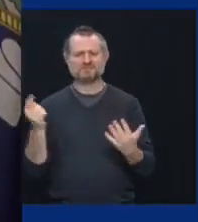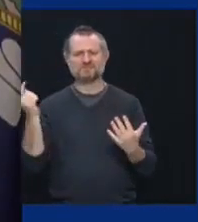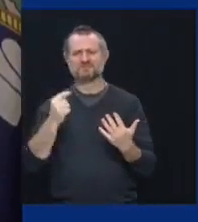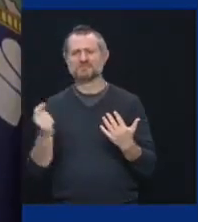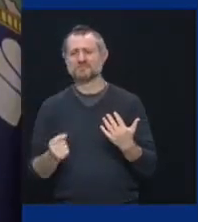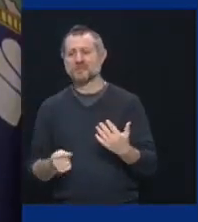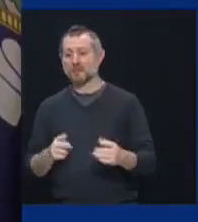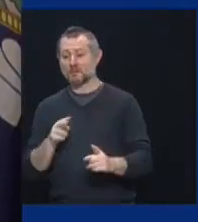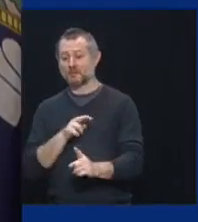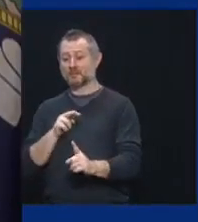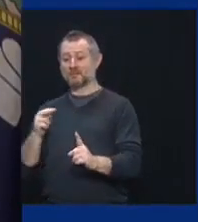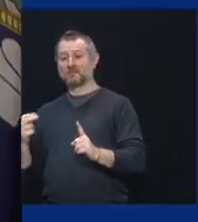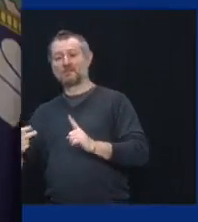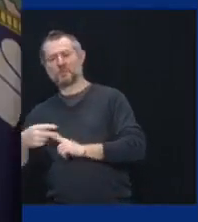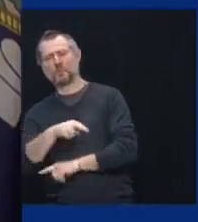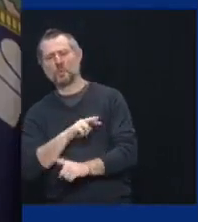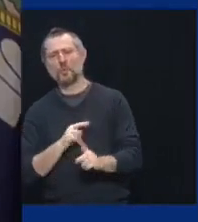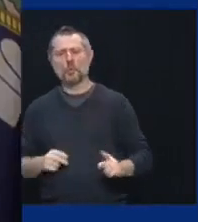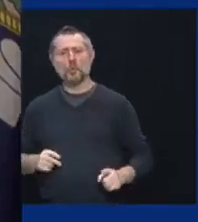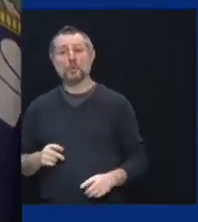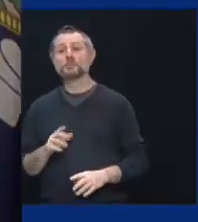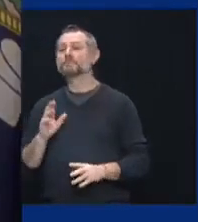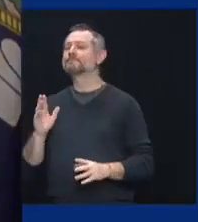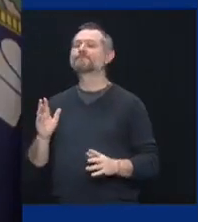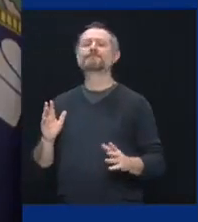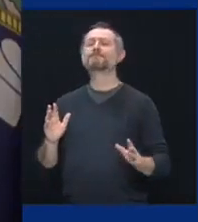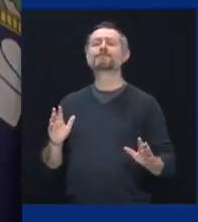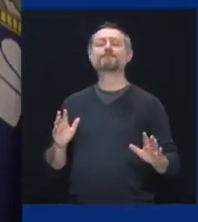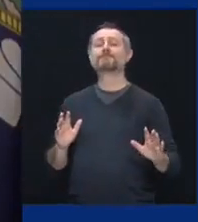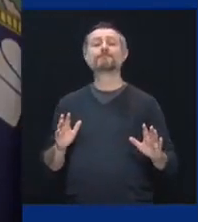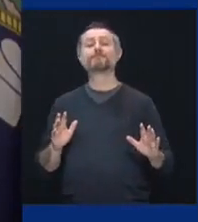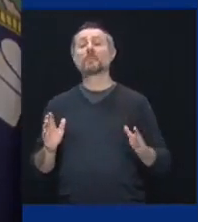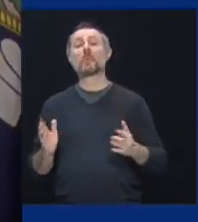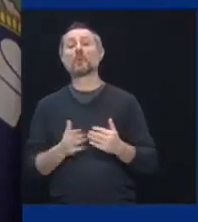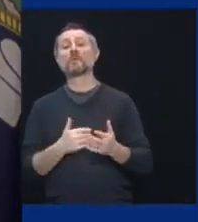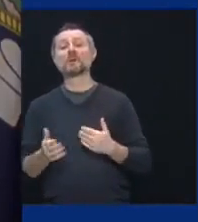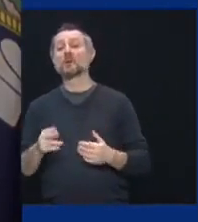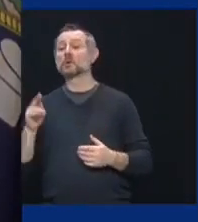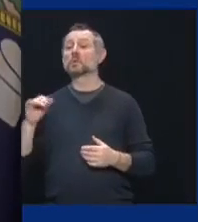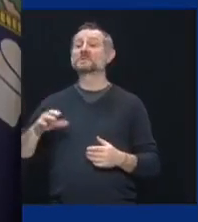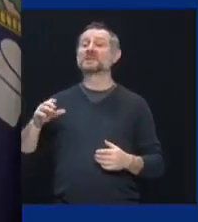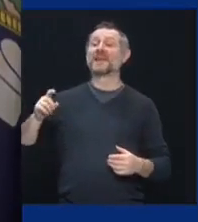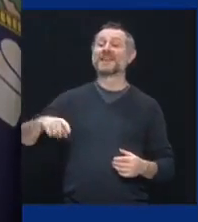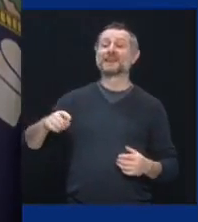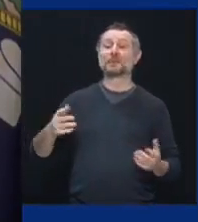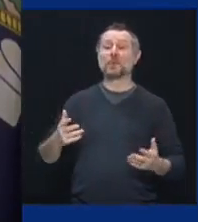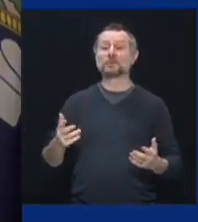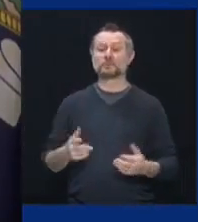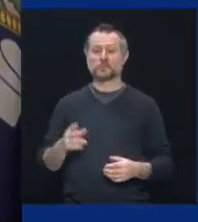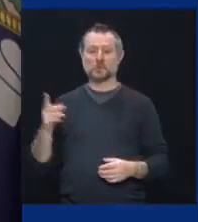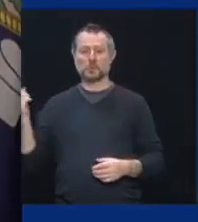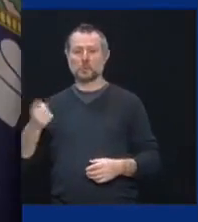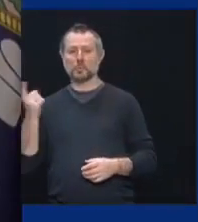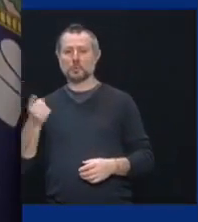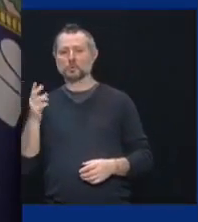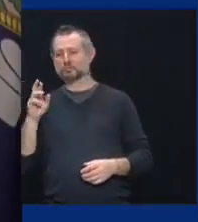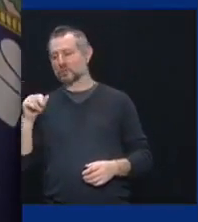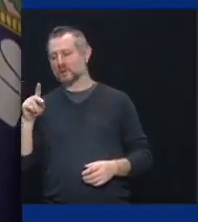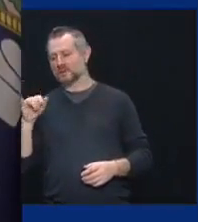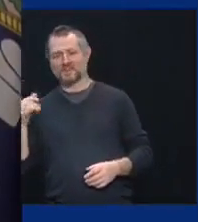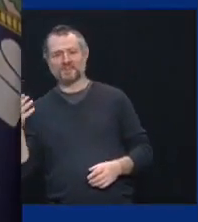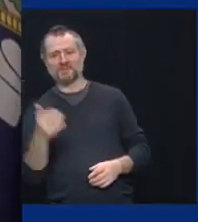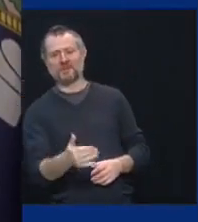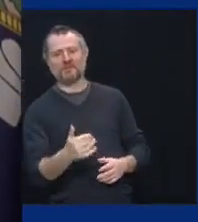angle. And I have to tell you, whatever New York needs, uh, Randy's always been there. What, however extraordinary